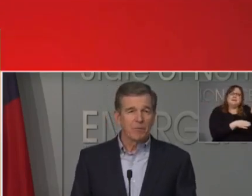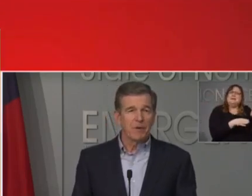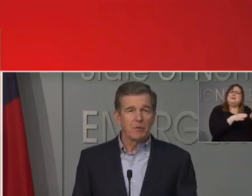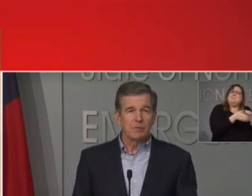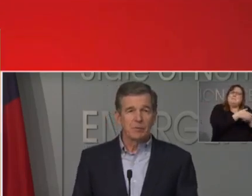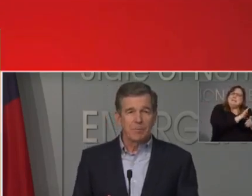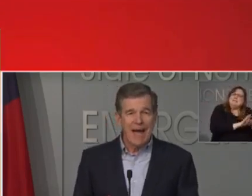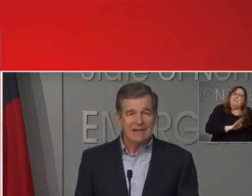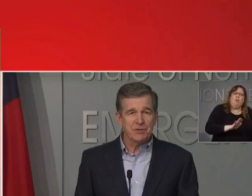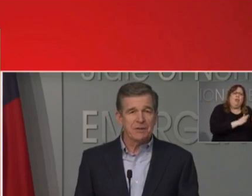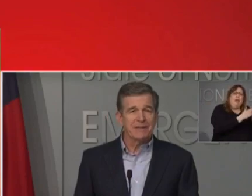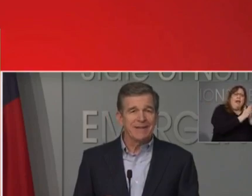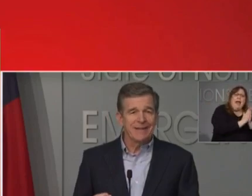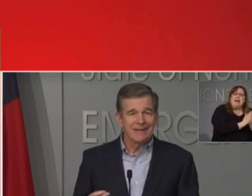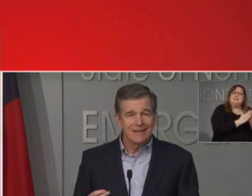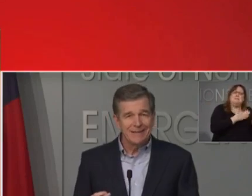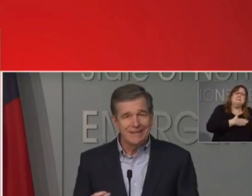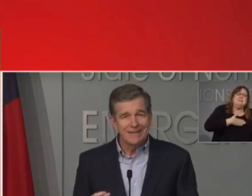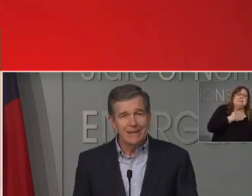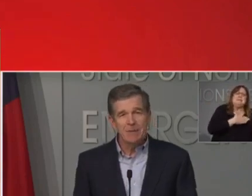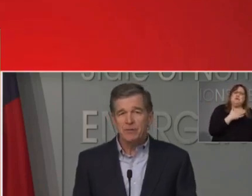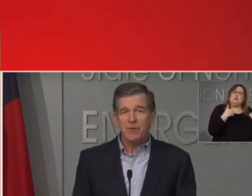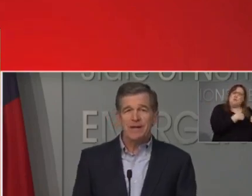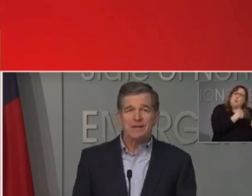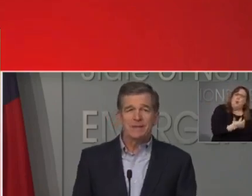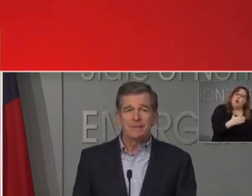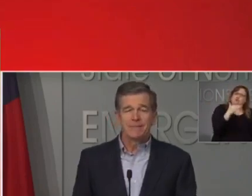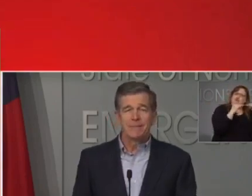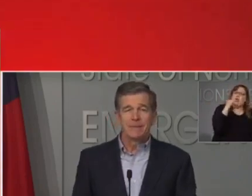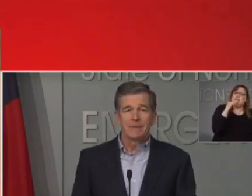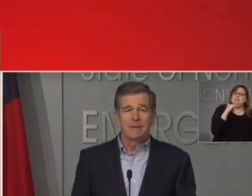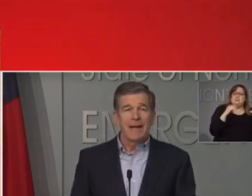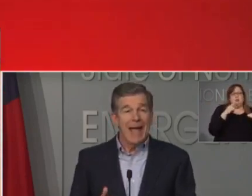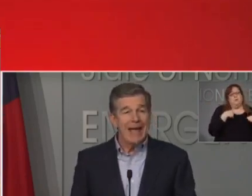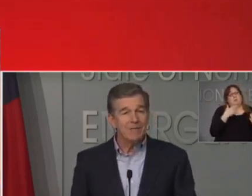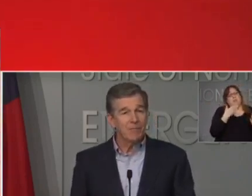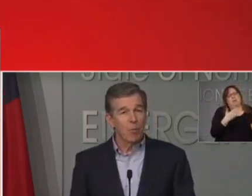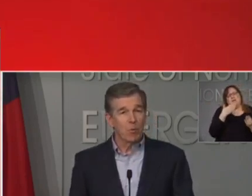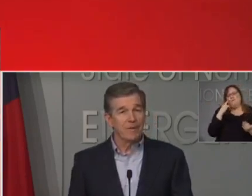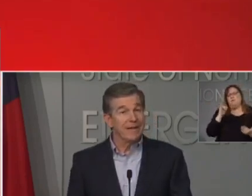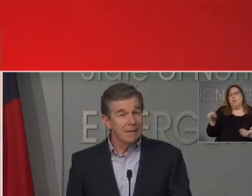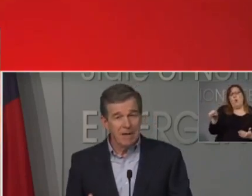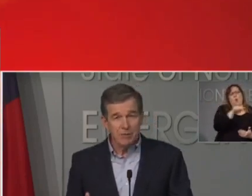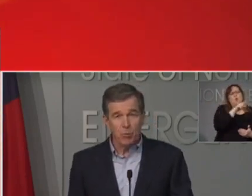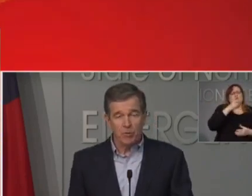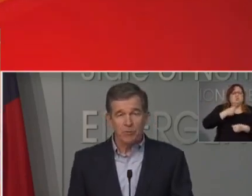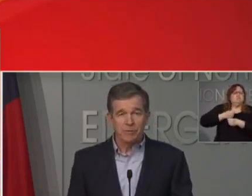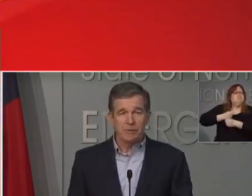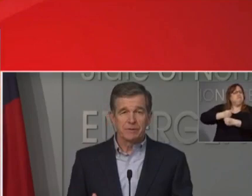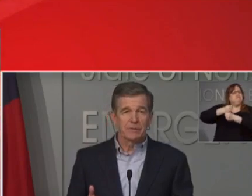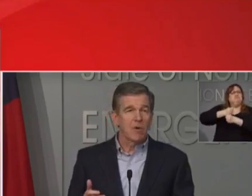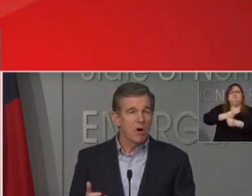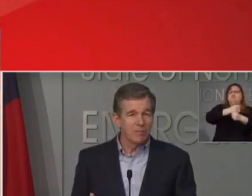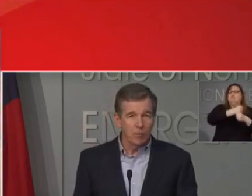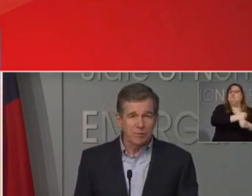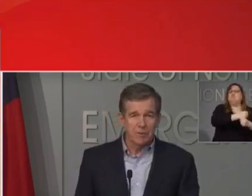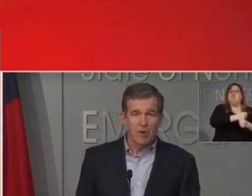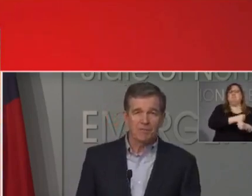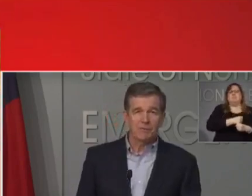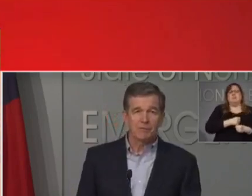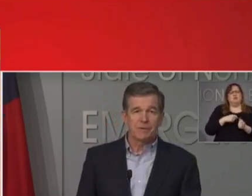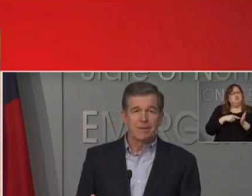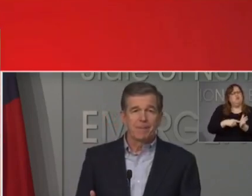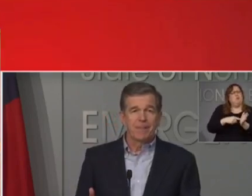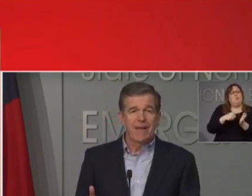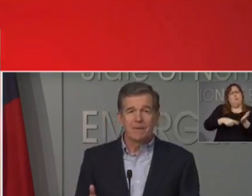thankful for those who passionately demonstrated, and for the EMS workers, the law enforcement